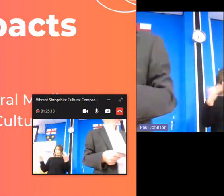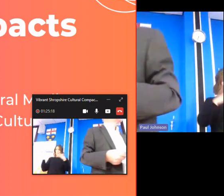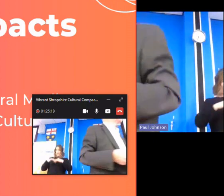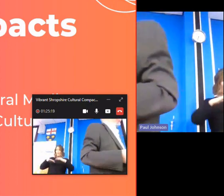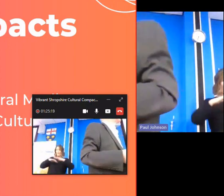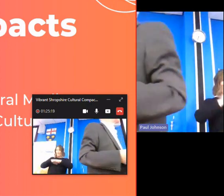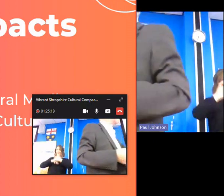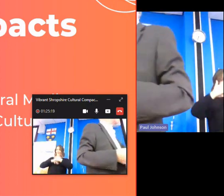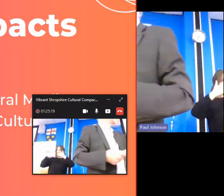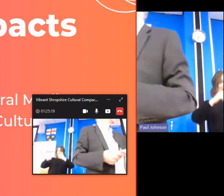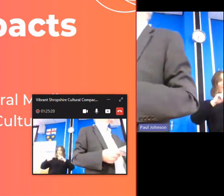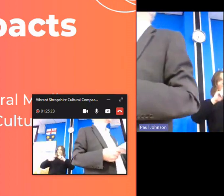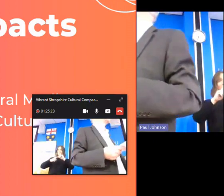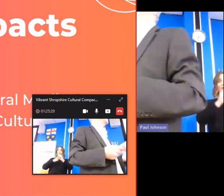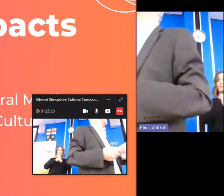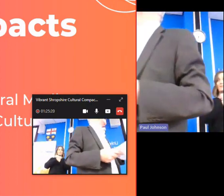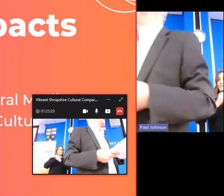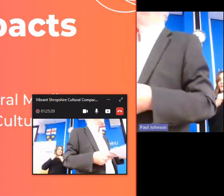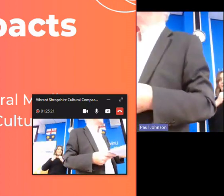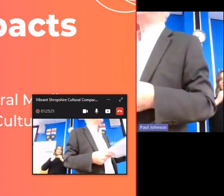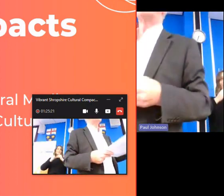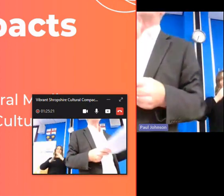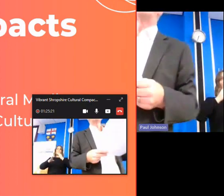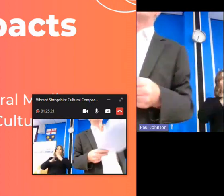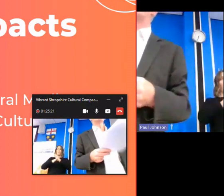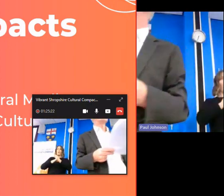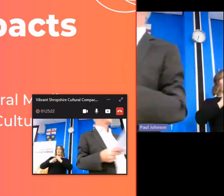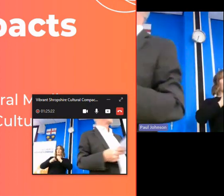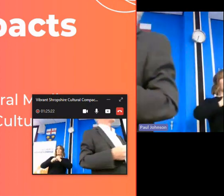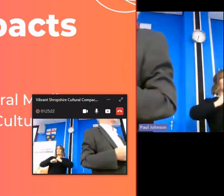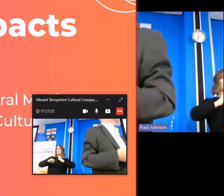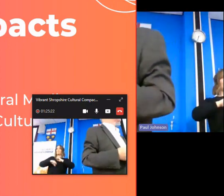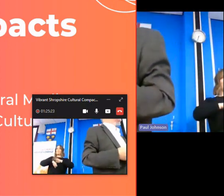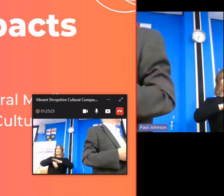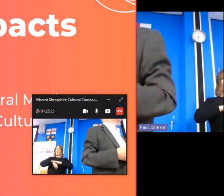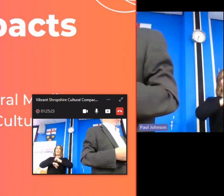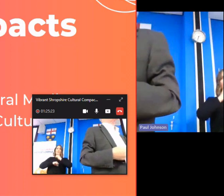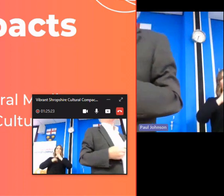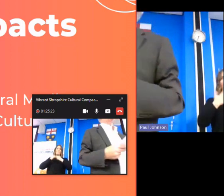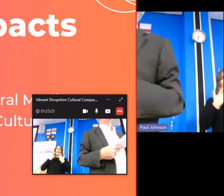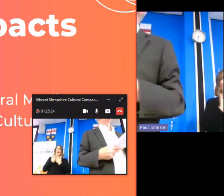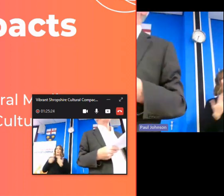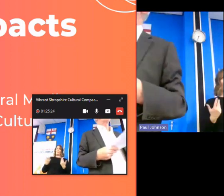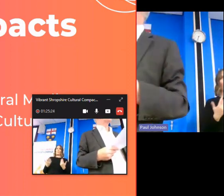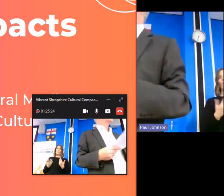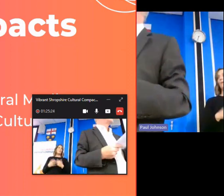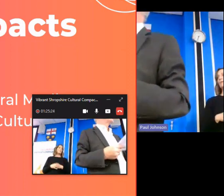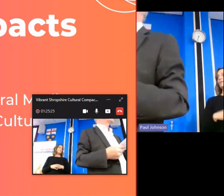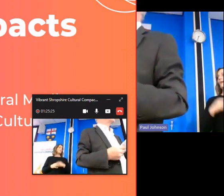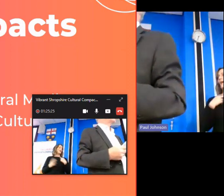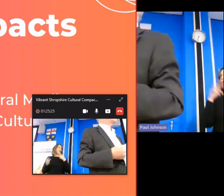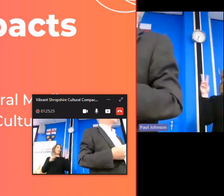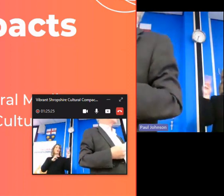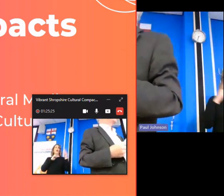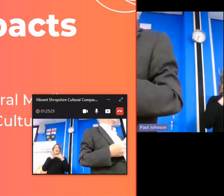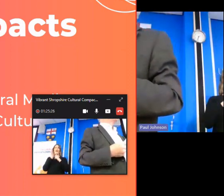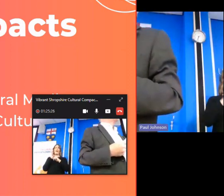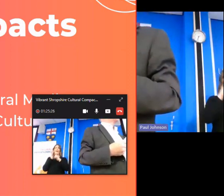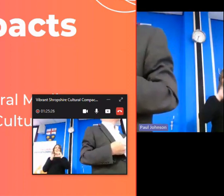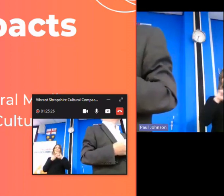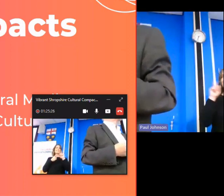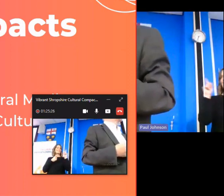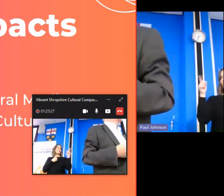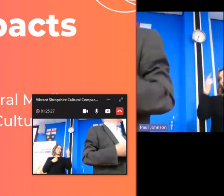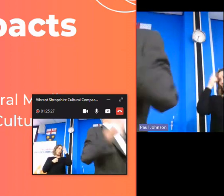actually the capacity and i look to at the moment to uh people such as alice and so on um uh you think you might be